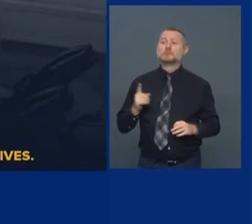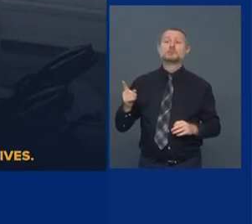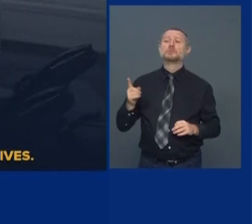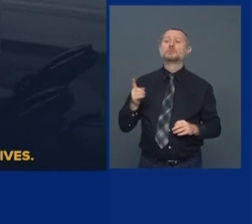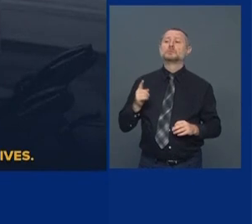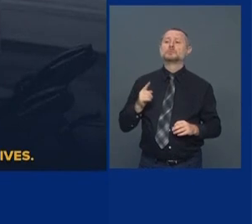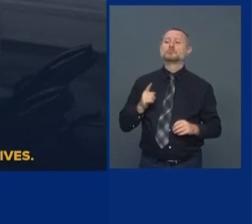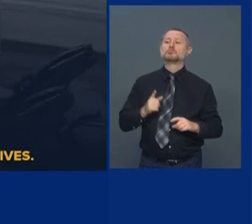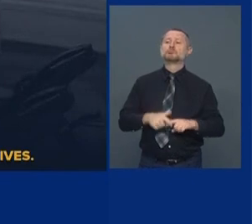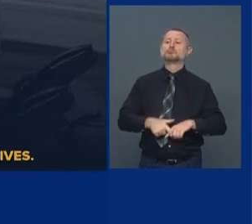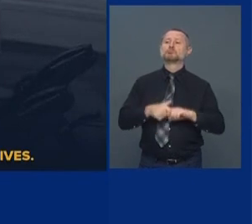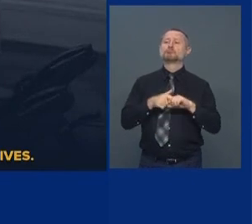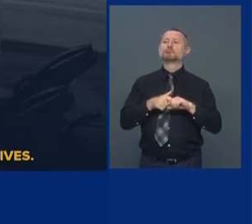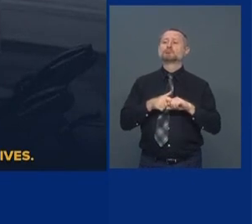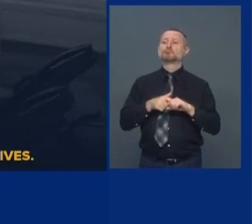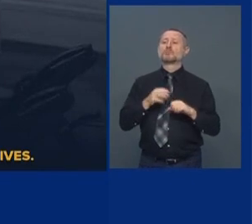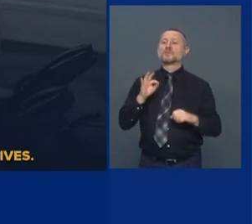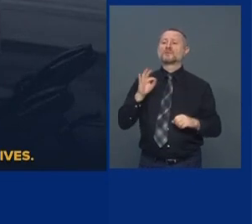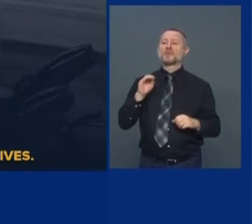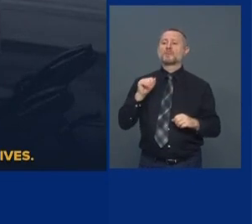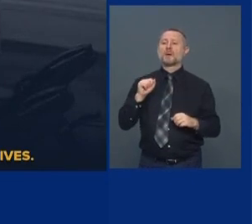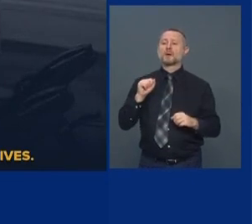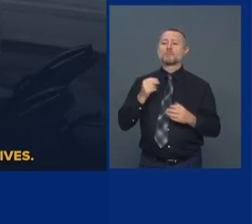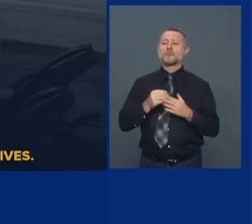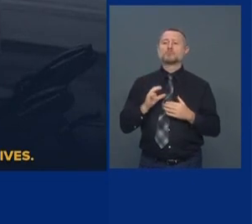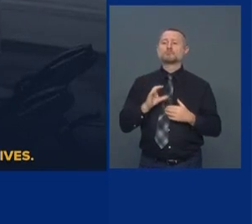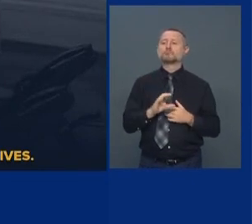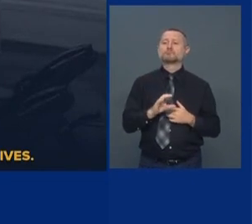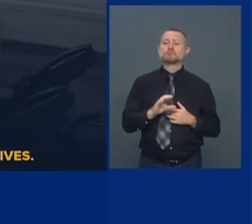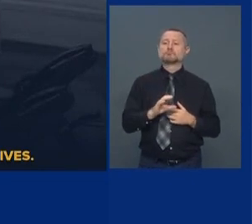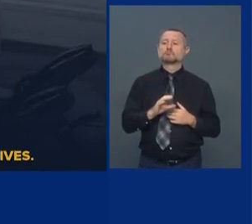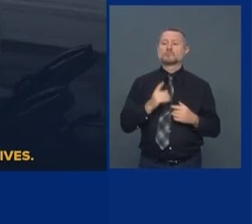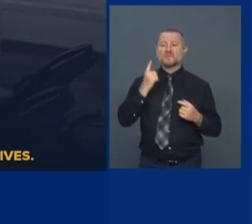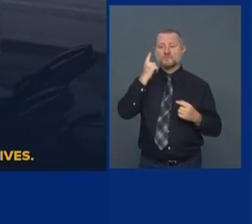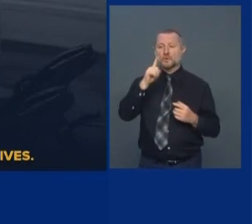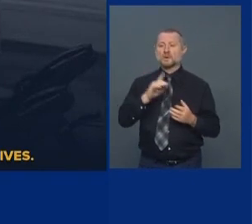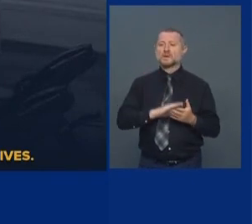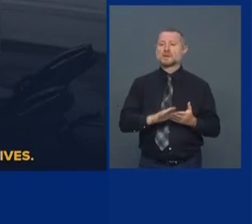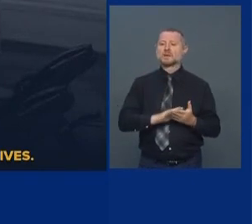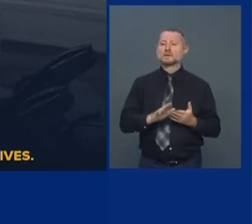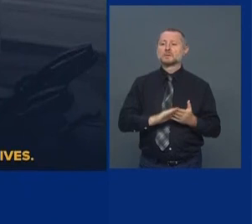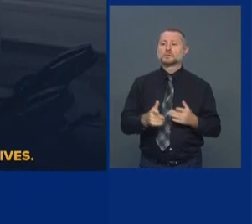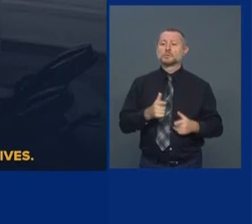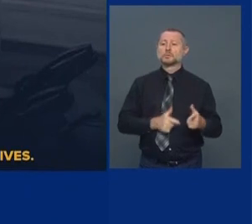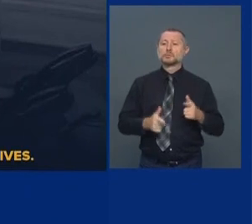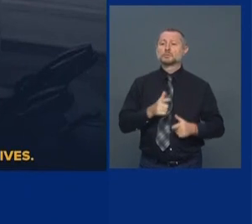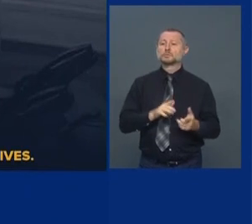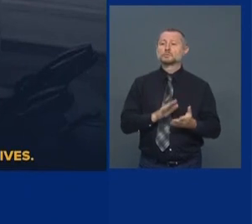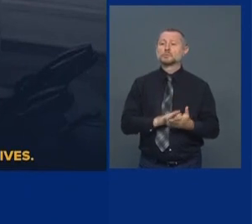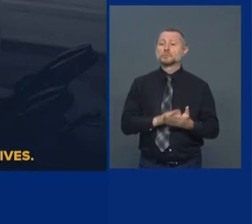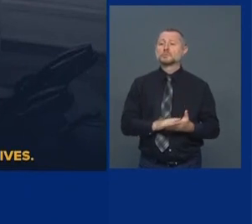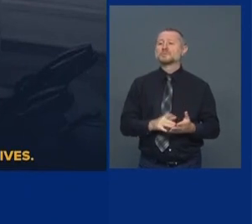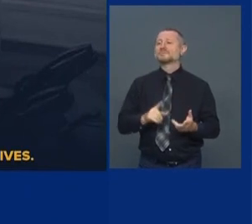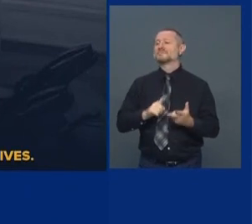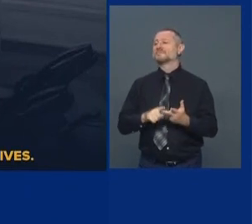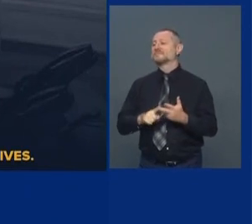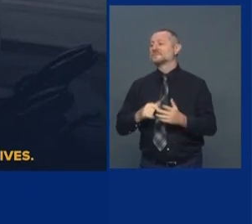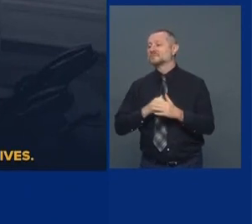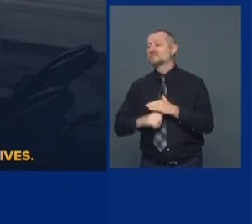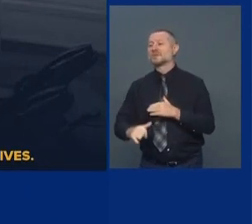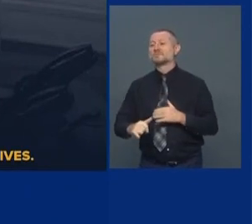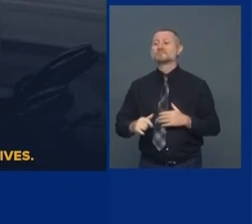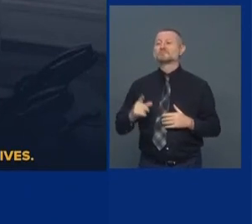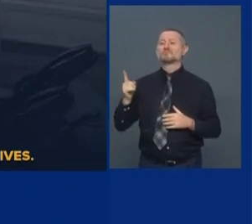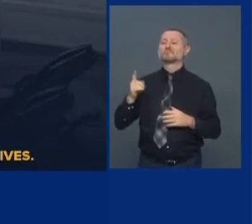from closing, from cleaning schools and trains. We want students to go back. We want schools to reopen.